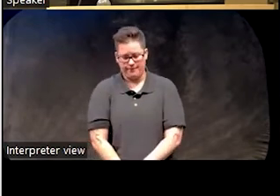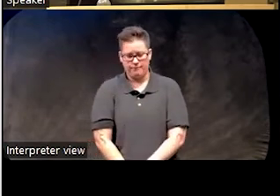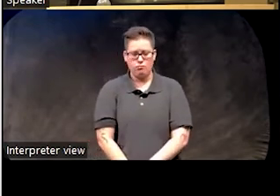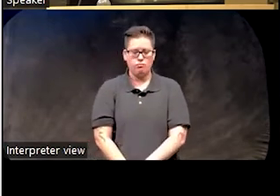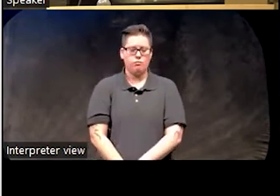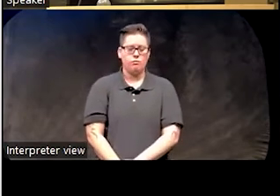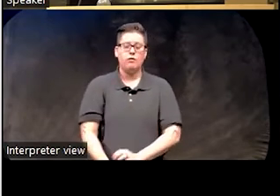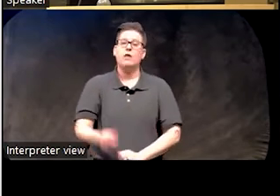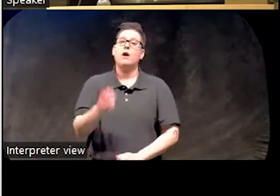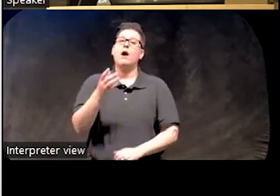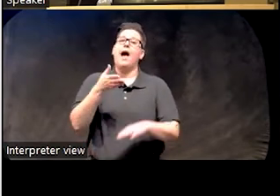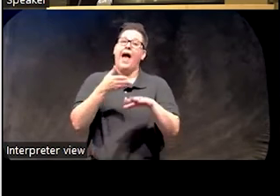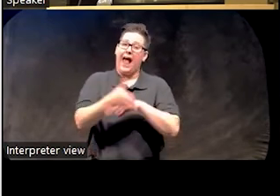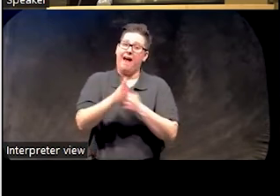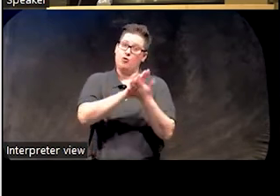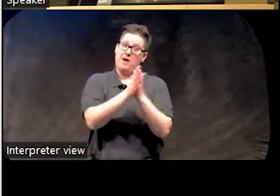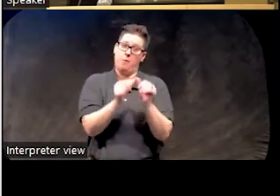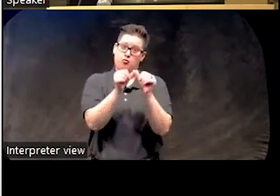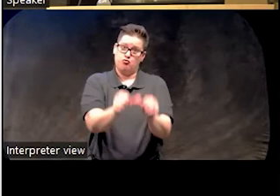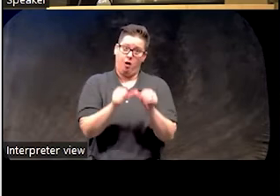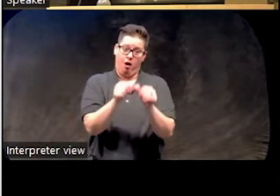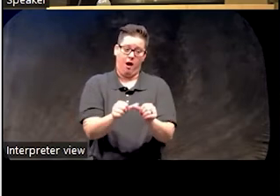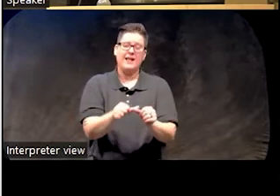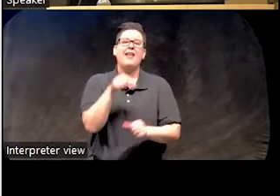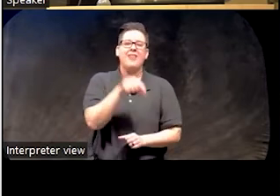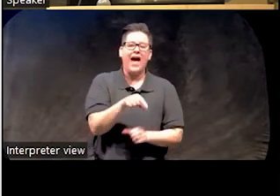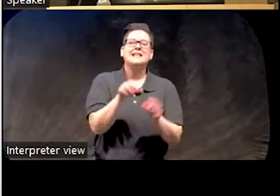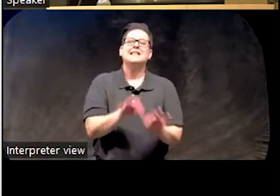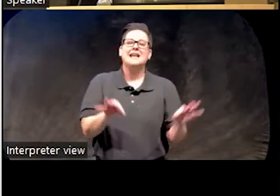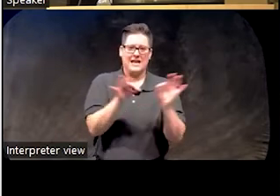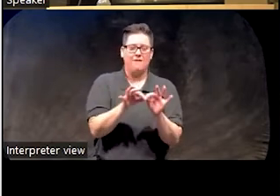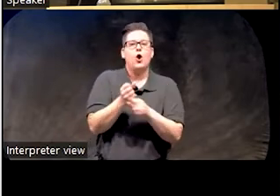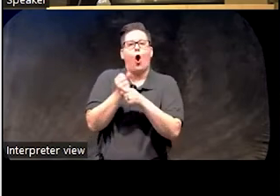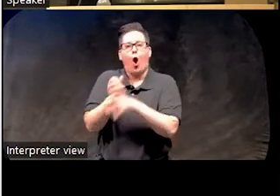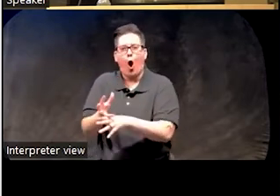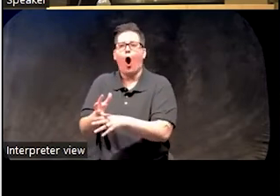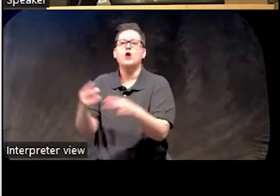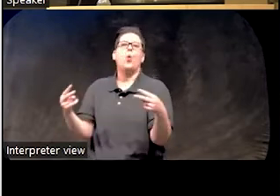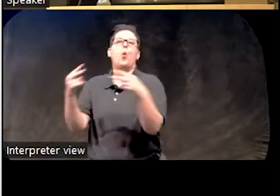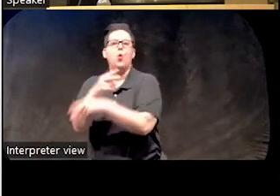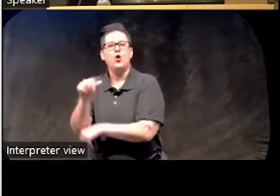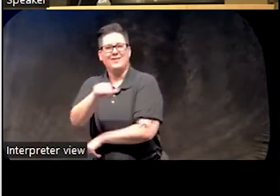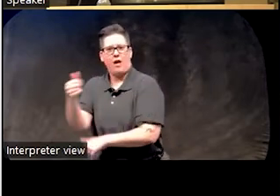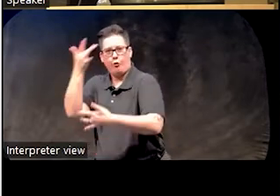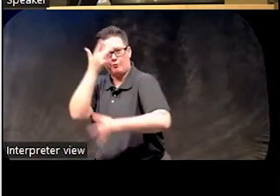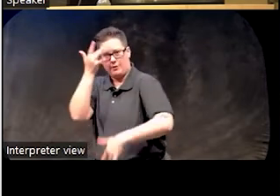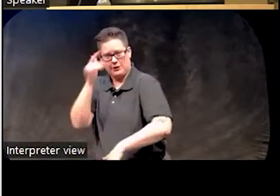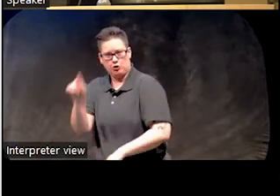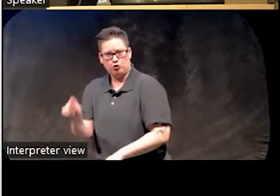in addition, once embedded, once chronic, a significant contributor to the development or worsening of those comorbid conditions.